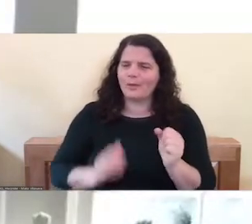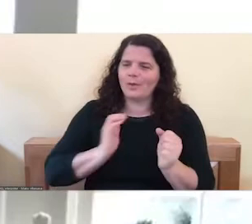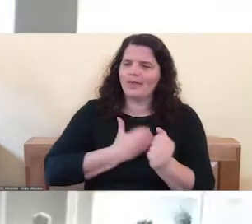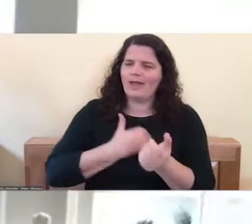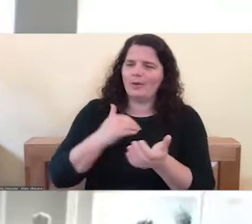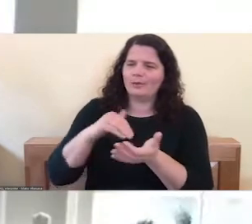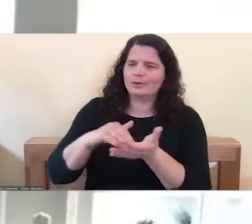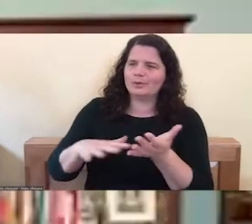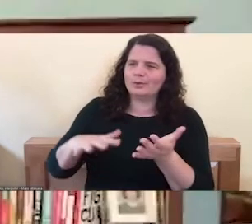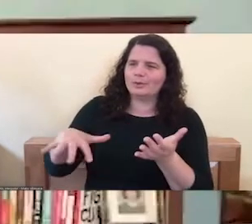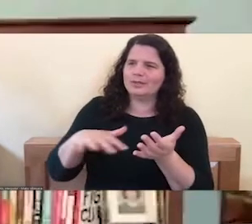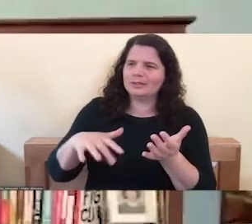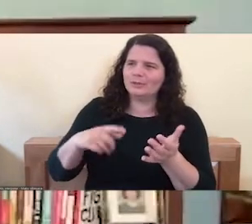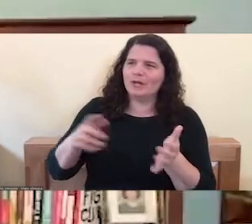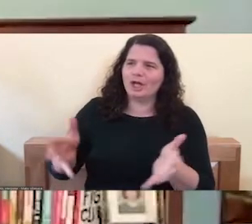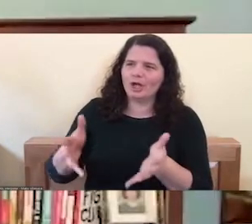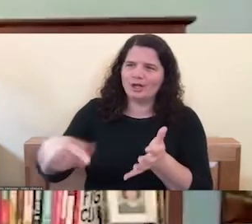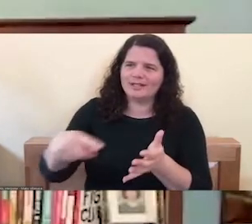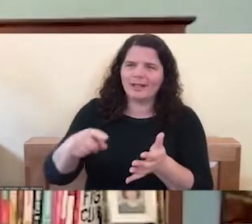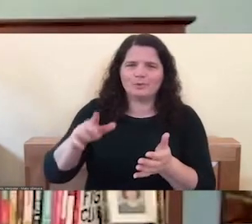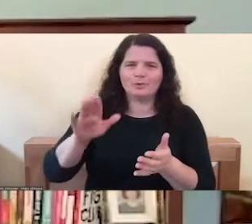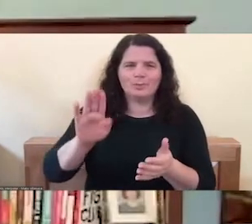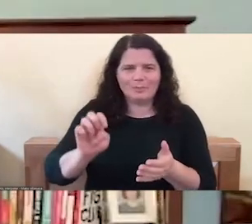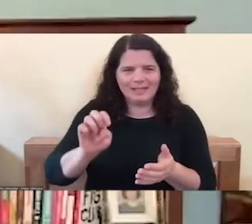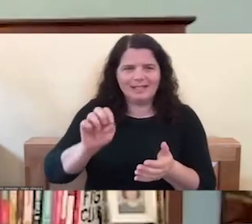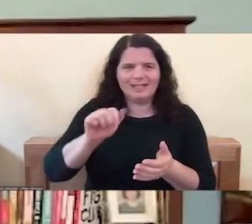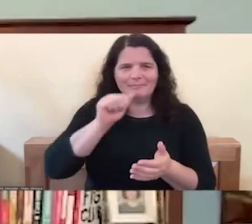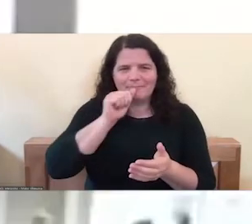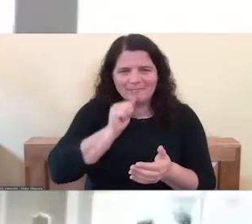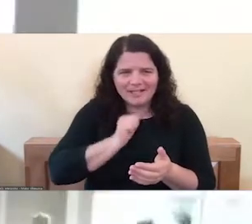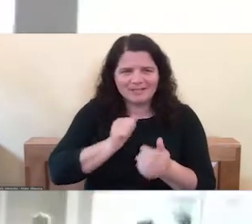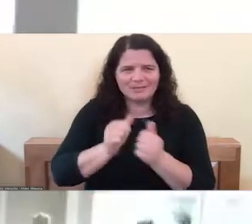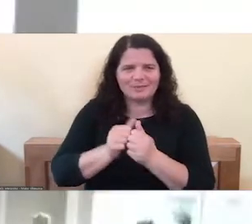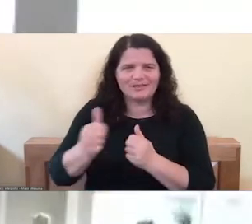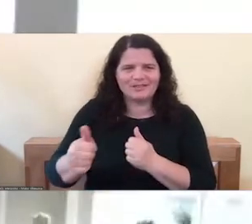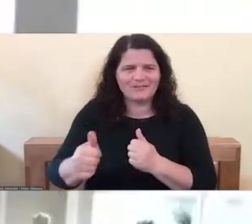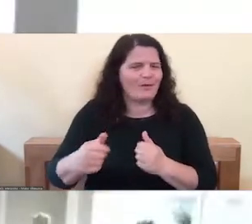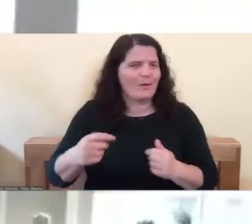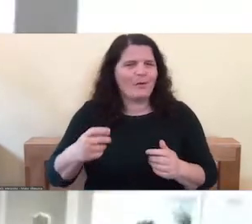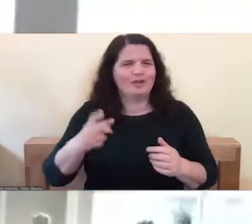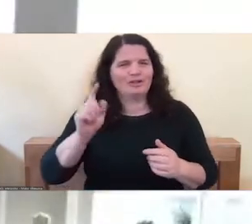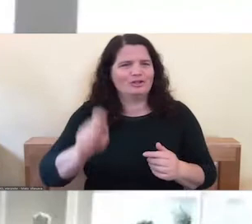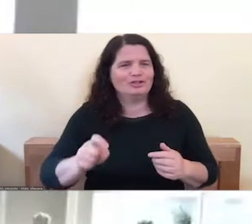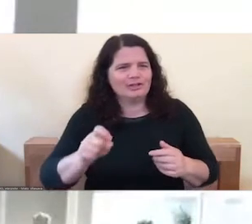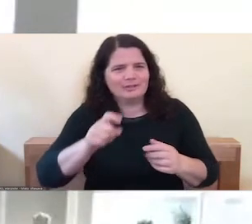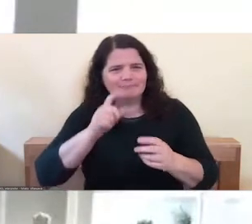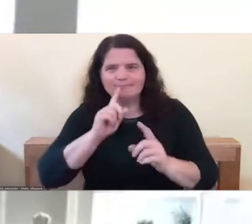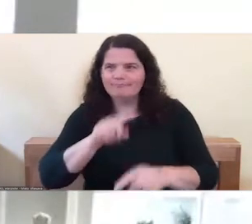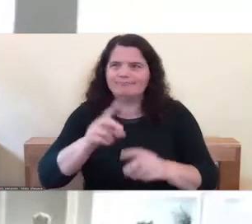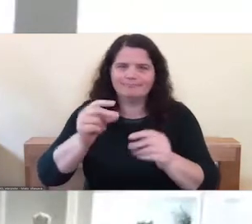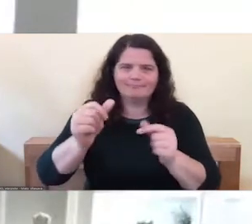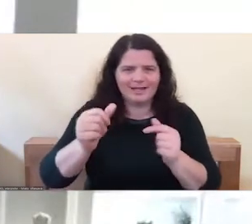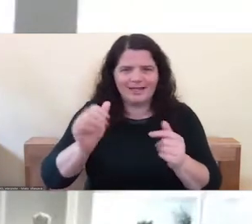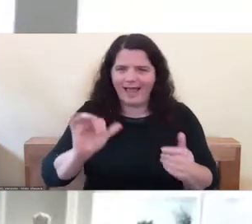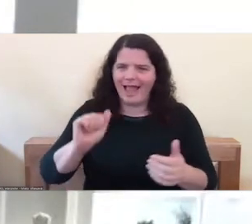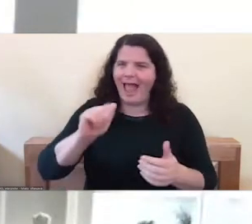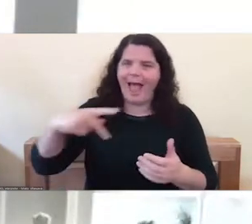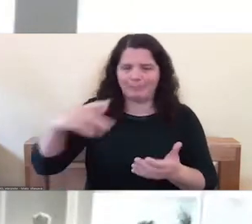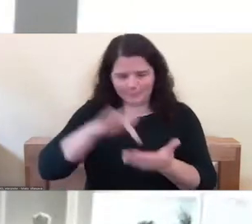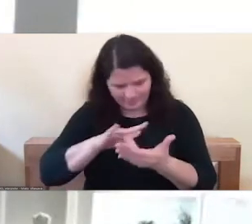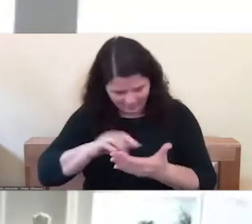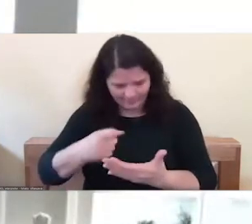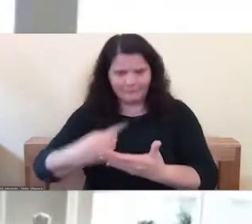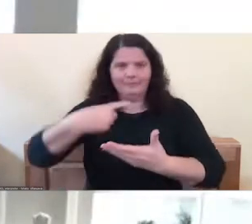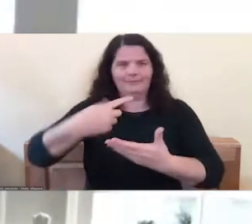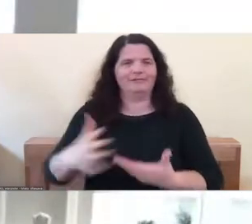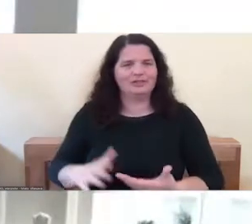with themselves because, you know, they expect it to come immediately. Like it's an app, you know, okay, I need the answer. And you need to experiment a lot of